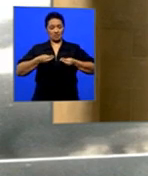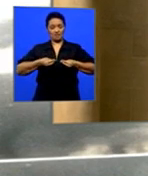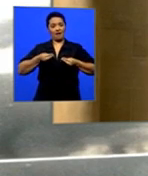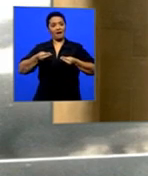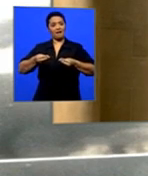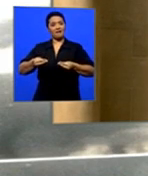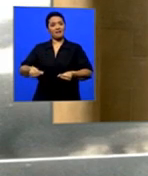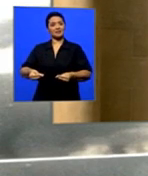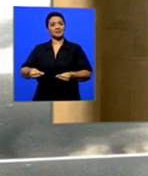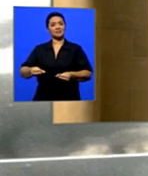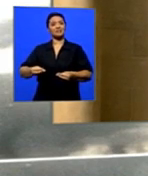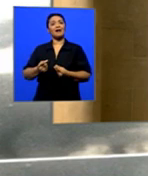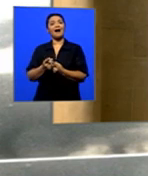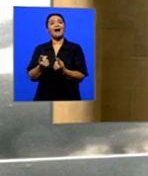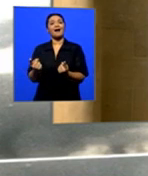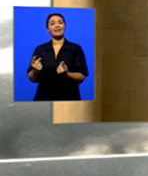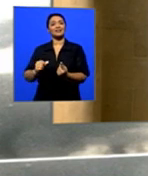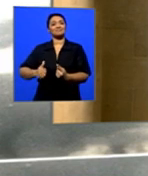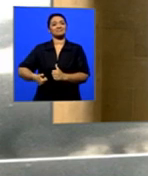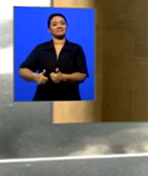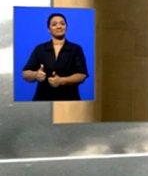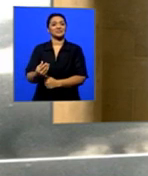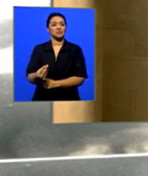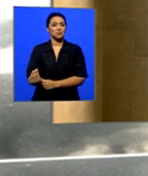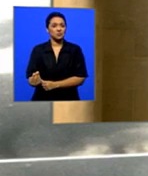as a gift to those ahead of us.